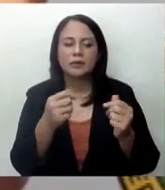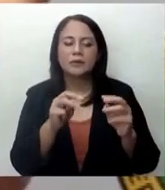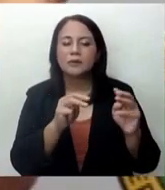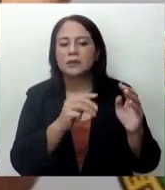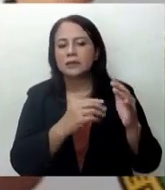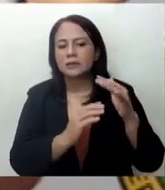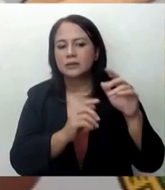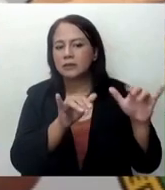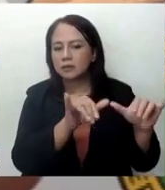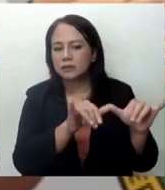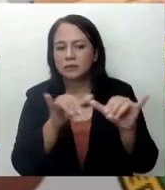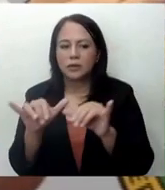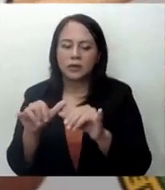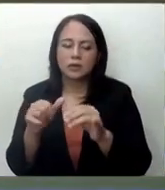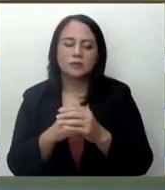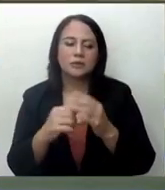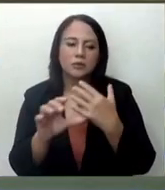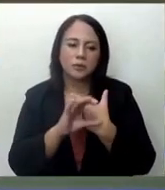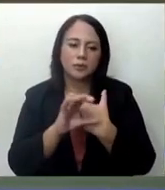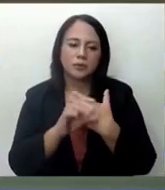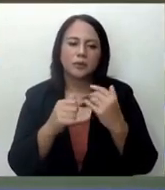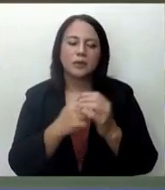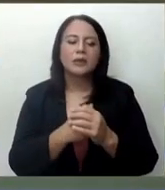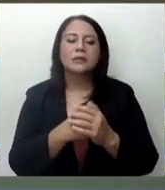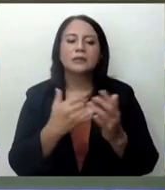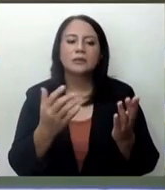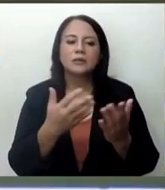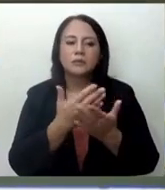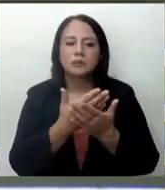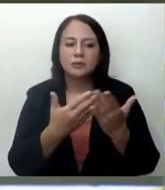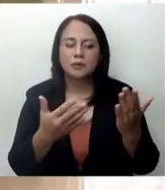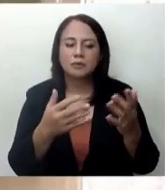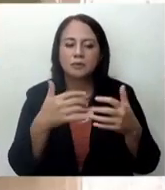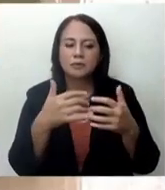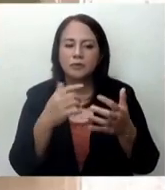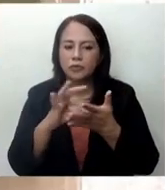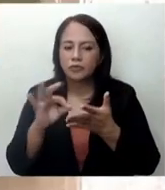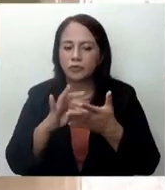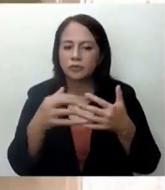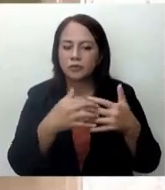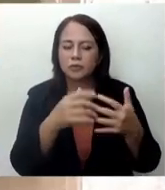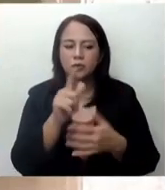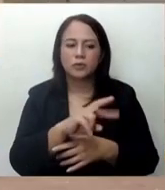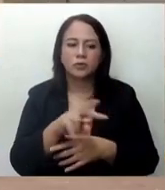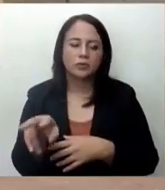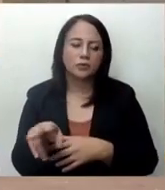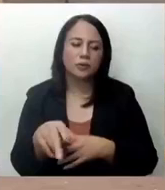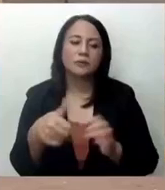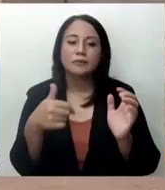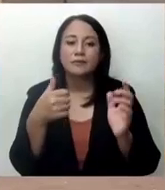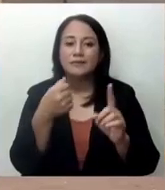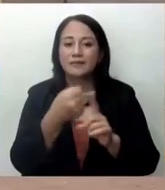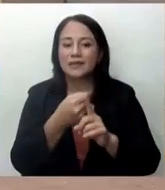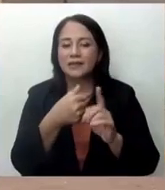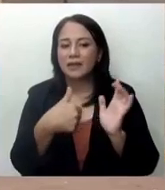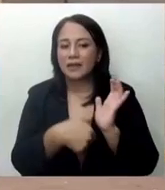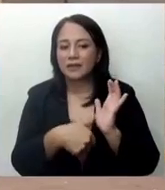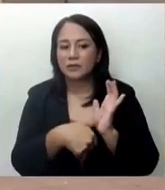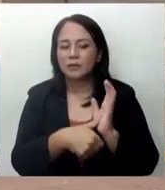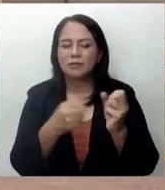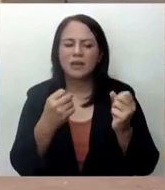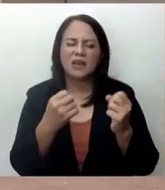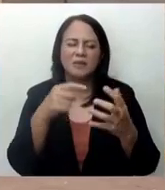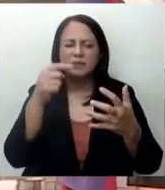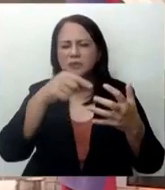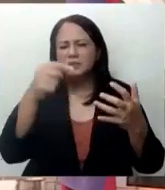required in their contract. Smartmatic supplied the vote-counting machines used in the 2022 automated election. One of the many allegations